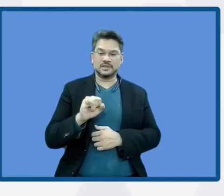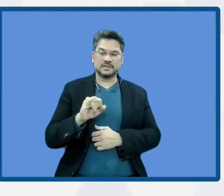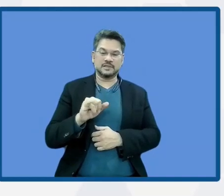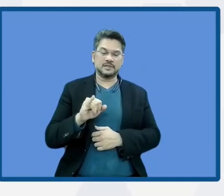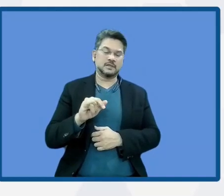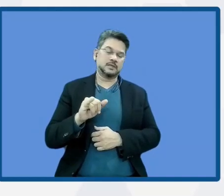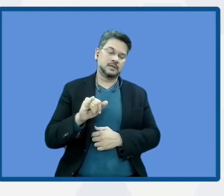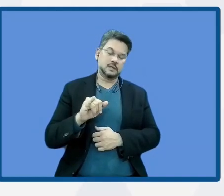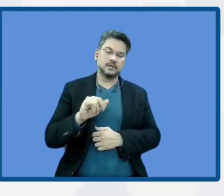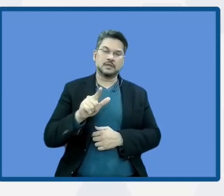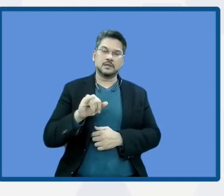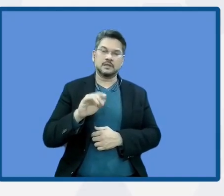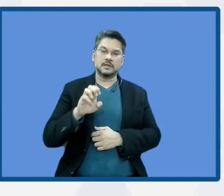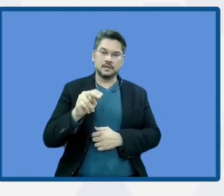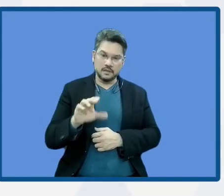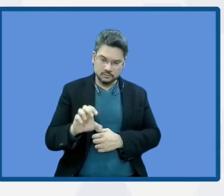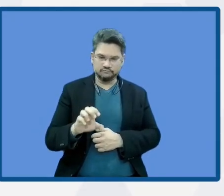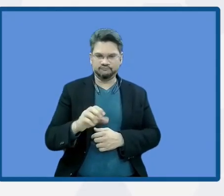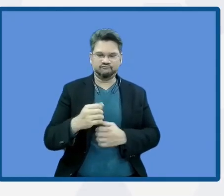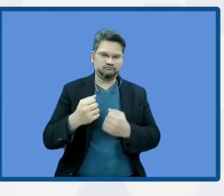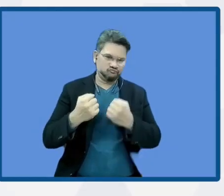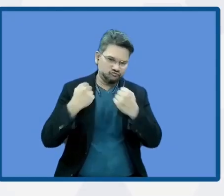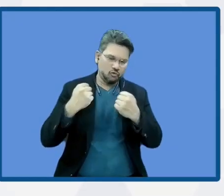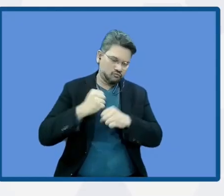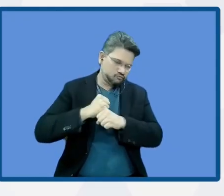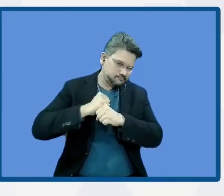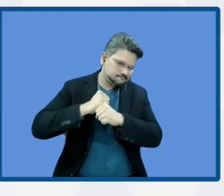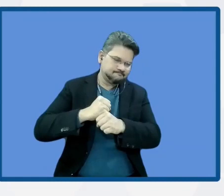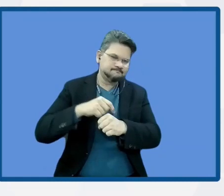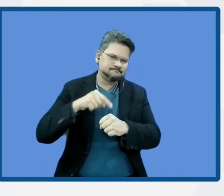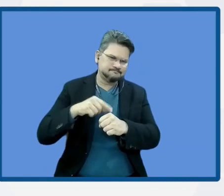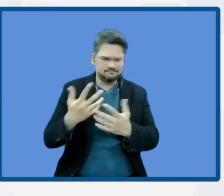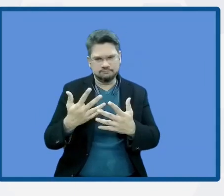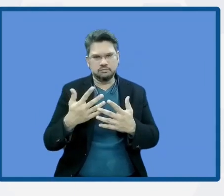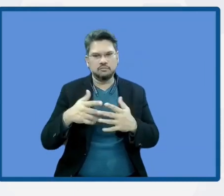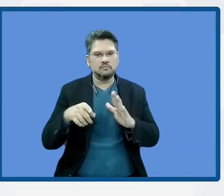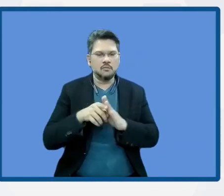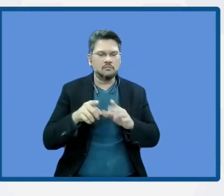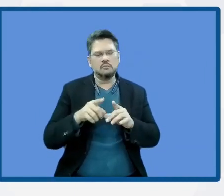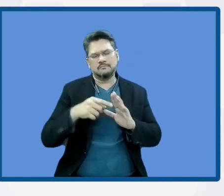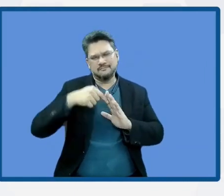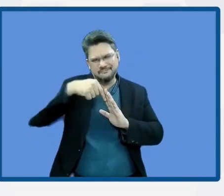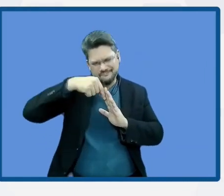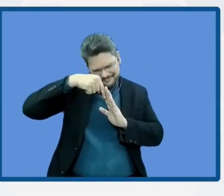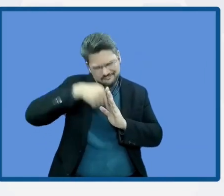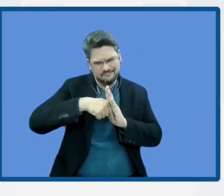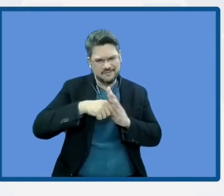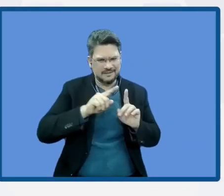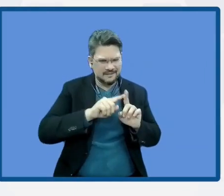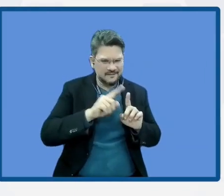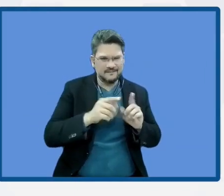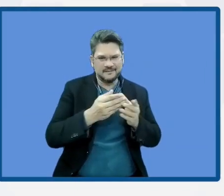measure and to monitor. However, it is still at the core of all these solutions, solutions based on nature.